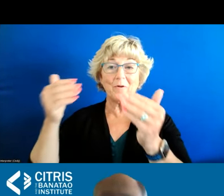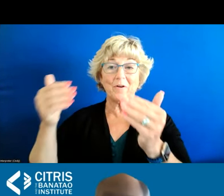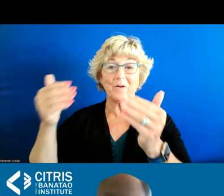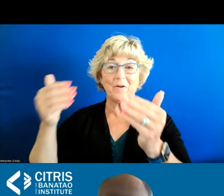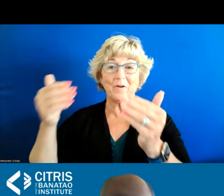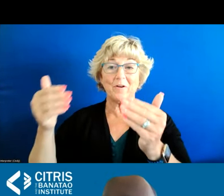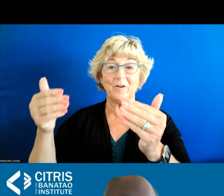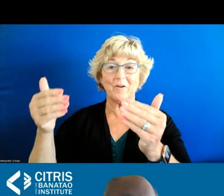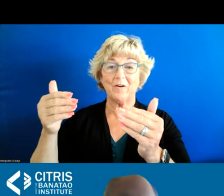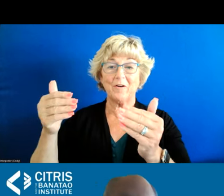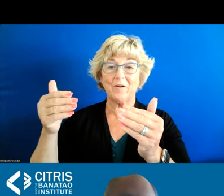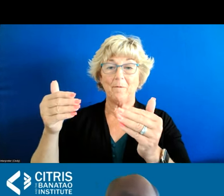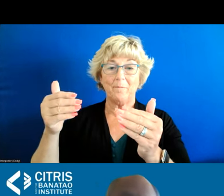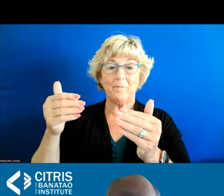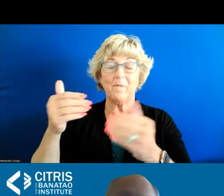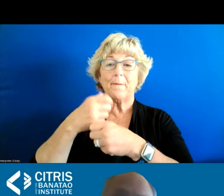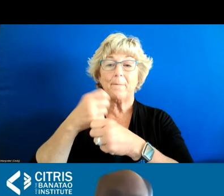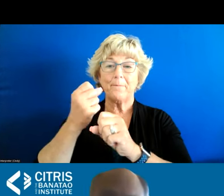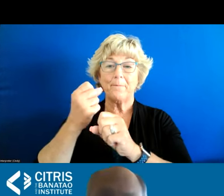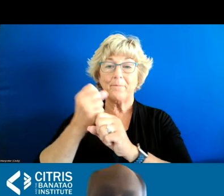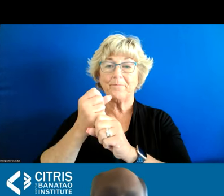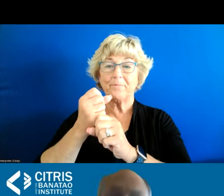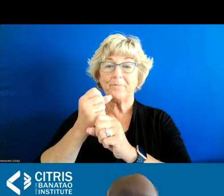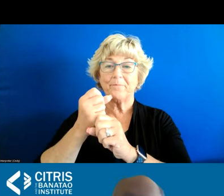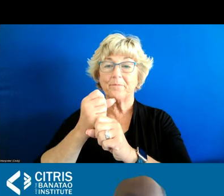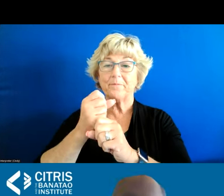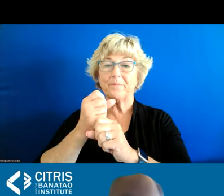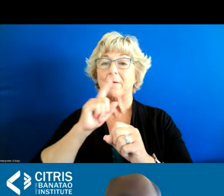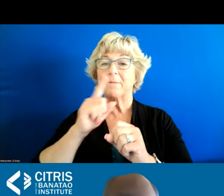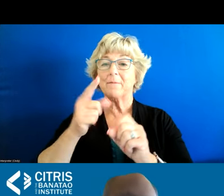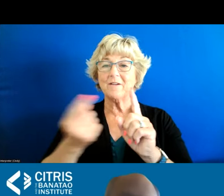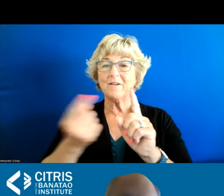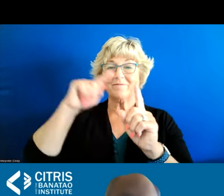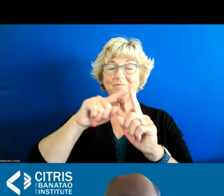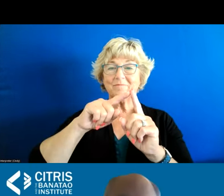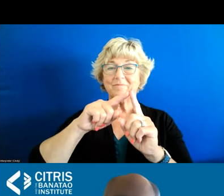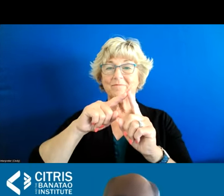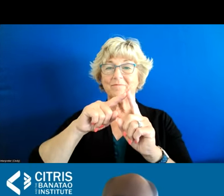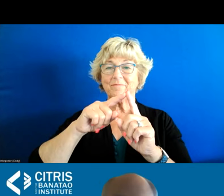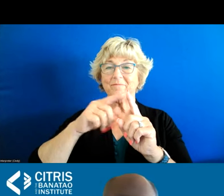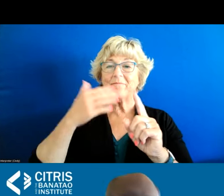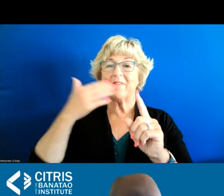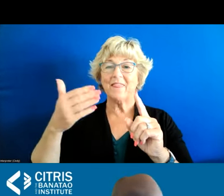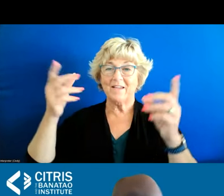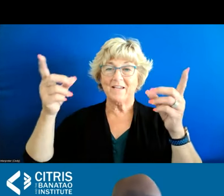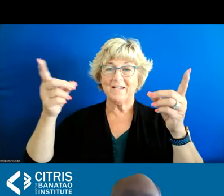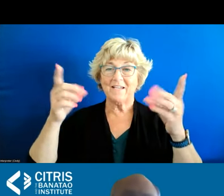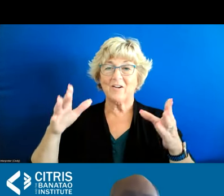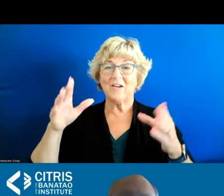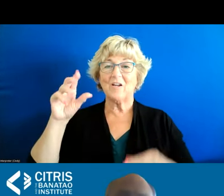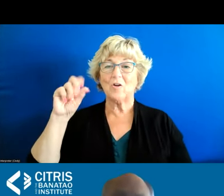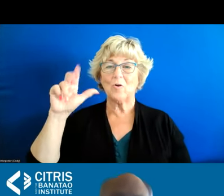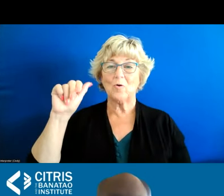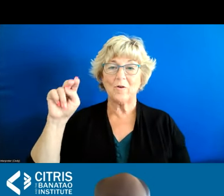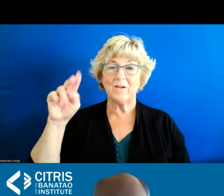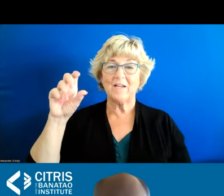sure that we just uh loop back and thank director uh and deputy director susan sarah you